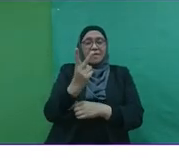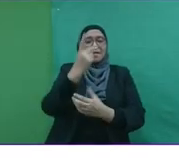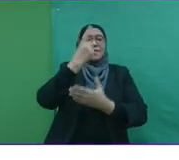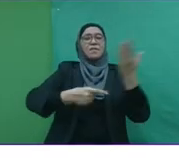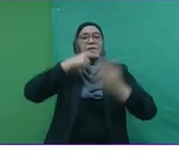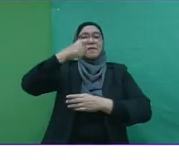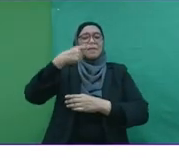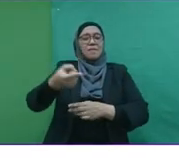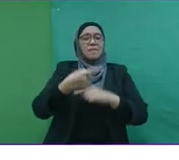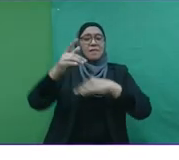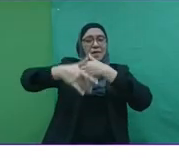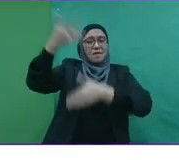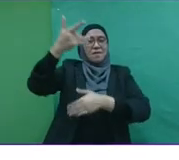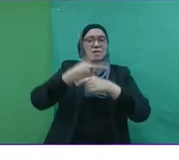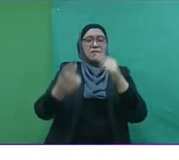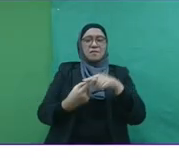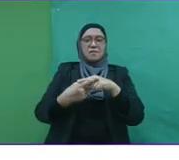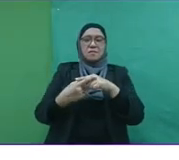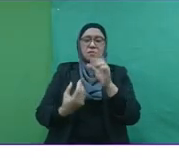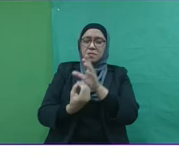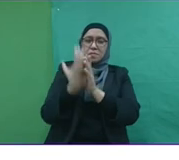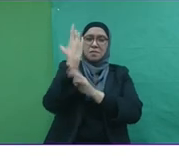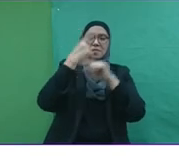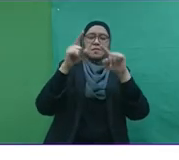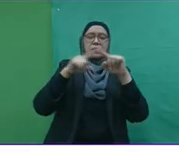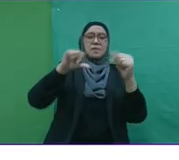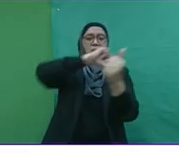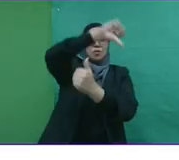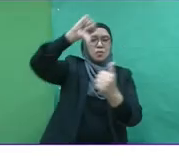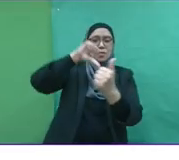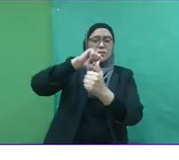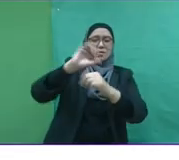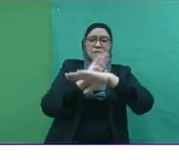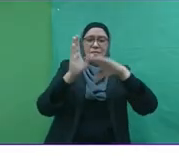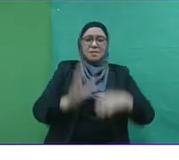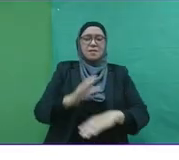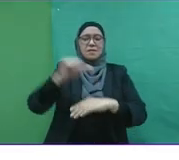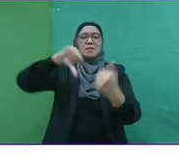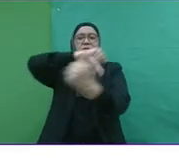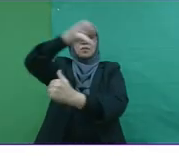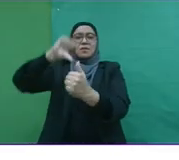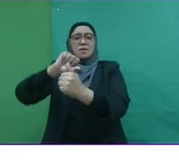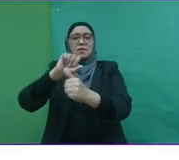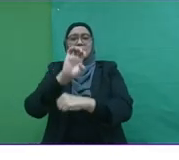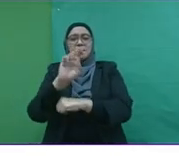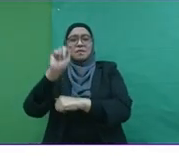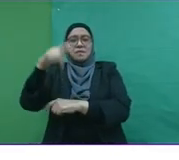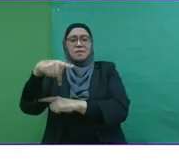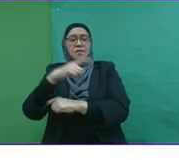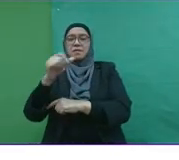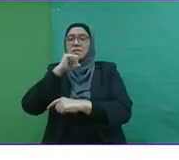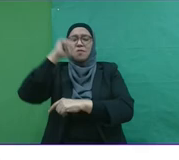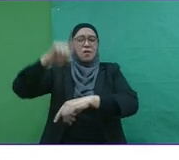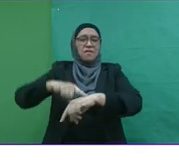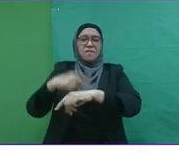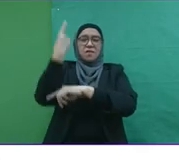we have seen, as I mentioned earlier, the emergence of social entrepreneurs and social enterprises. And these are purpose